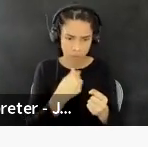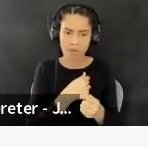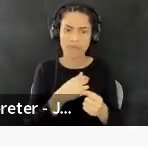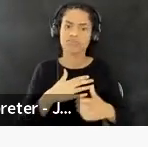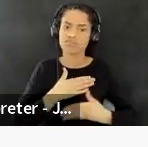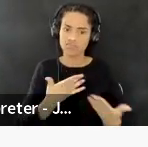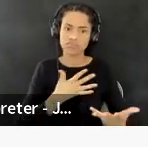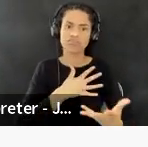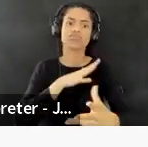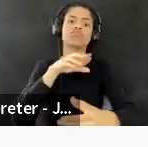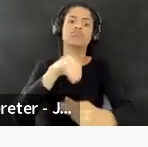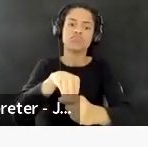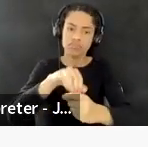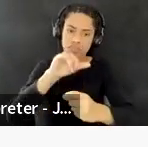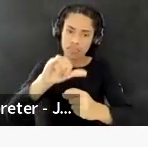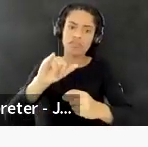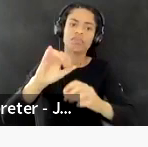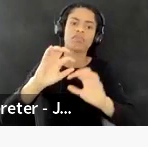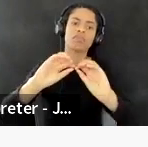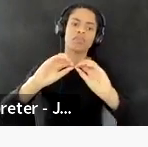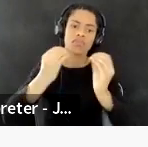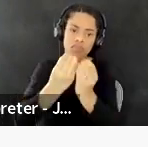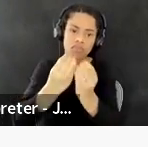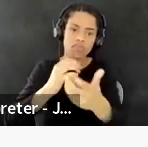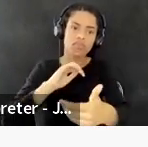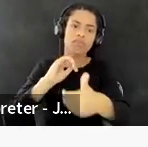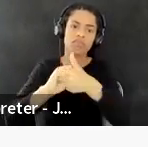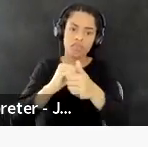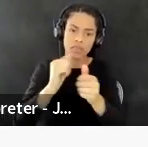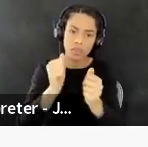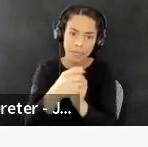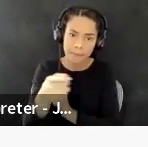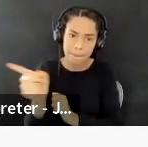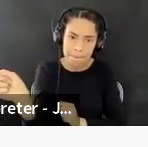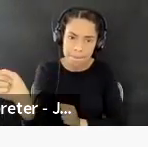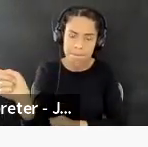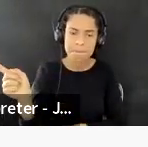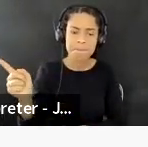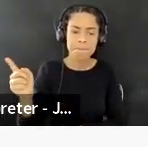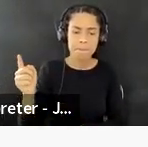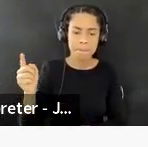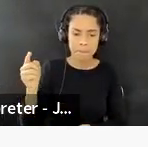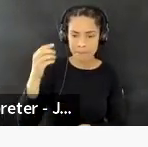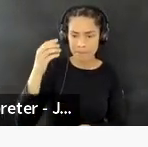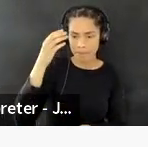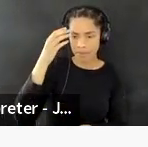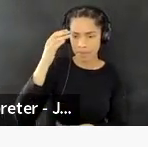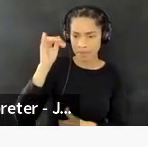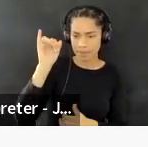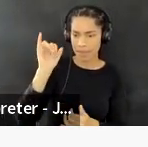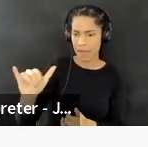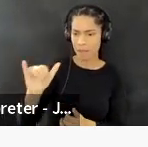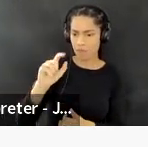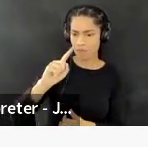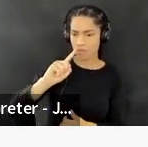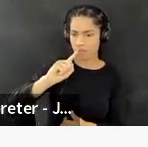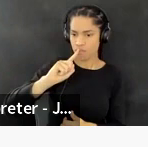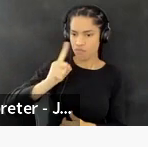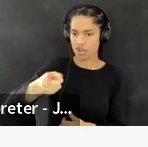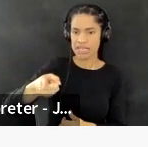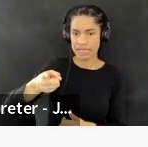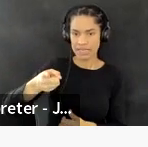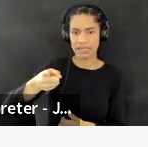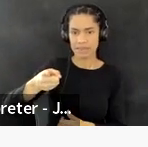and work with them, um, that are deeply rooted in, um, and rely upon, um,